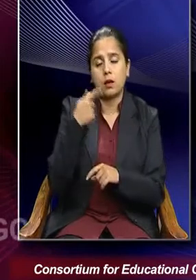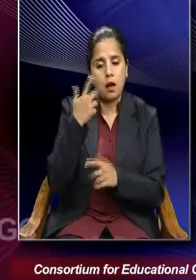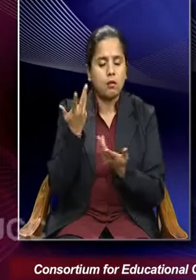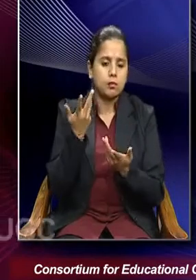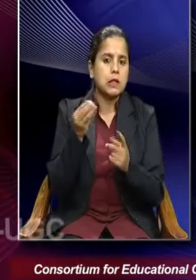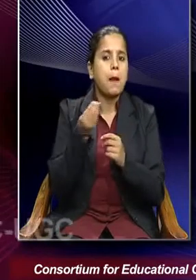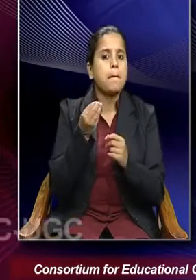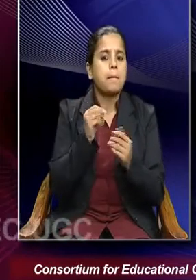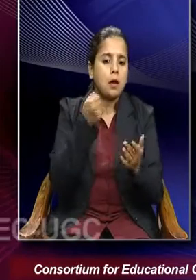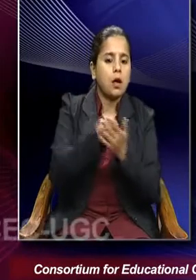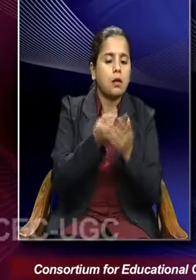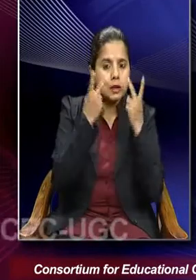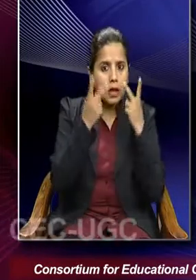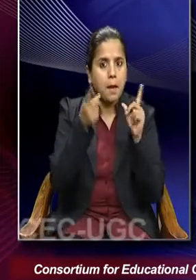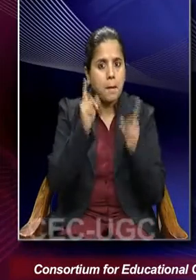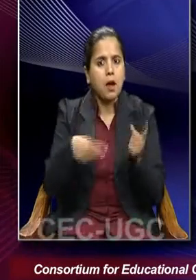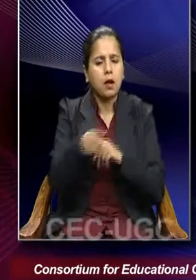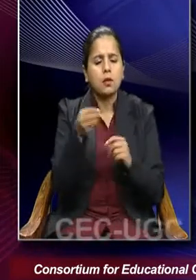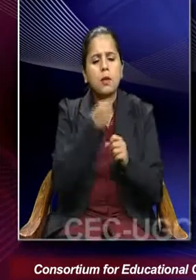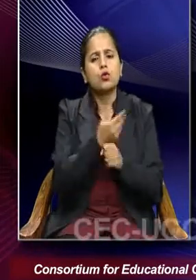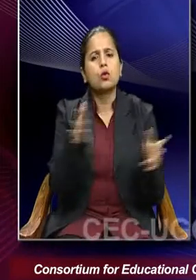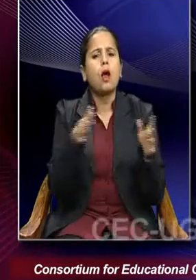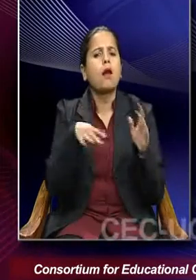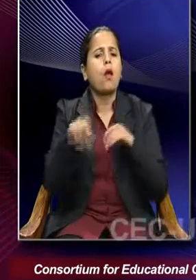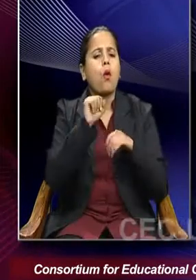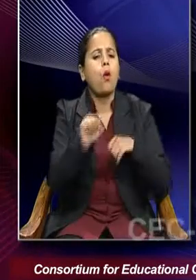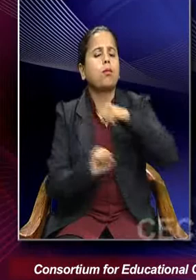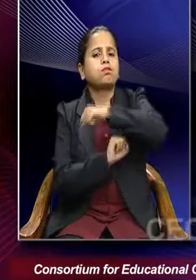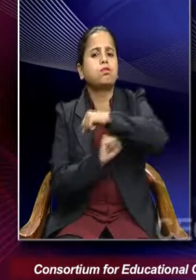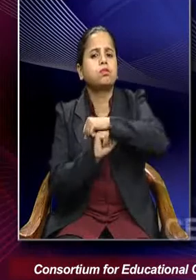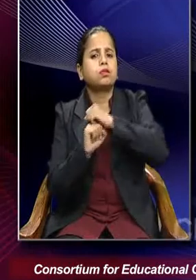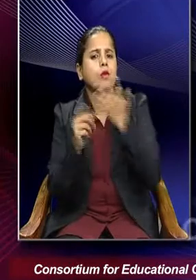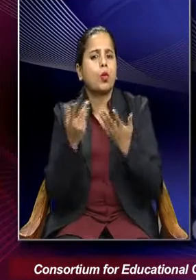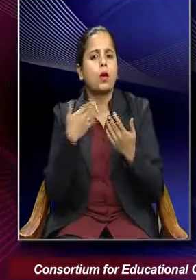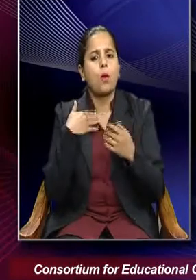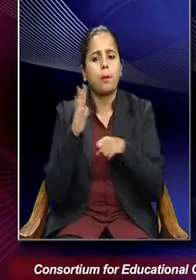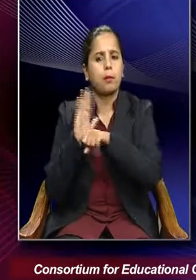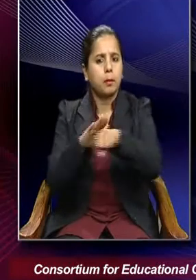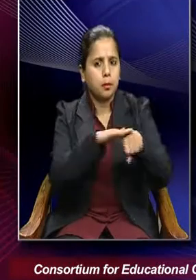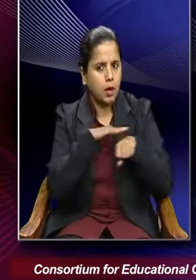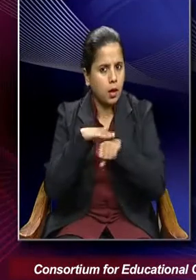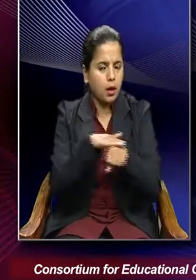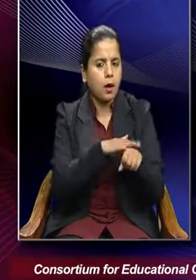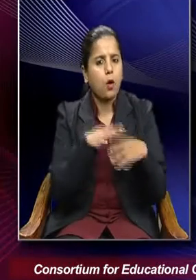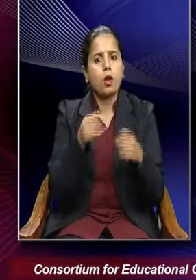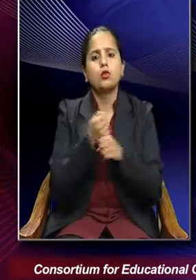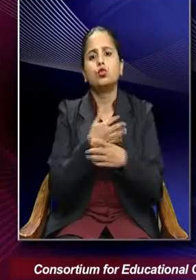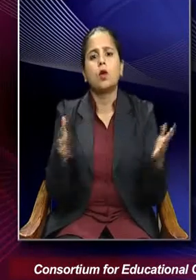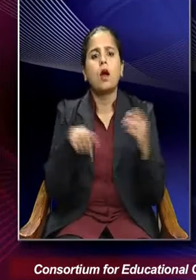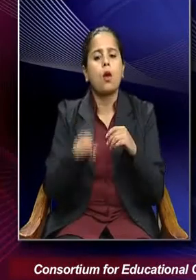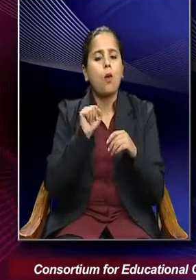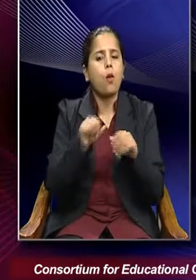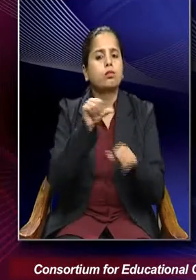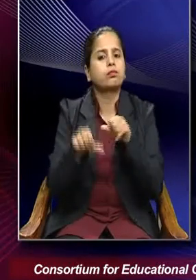certain general pattern from particular experiences and the general pattern